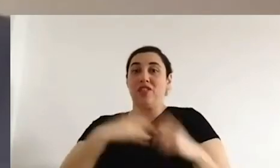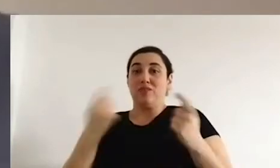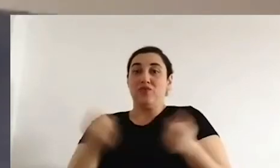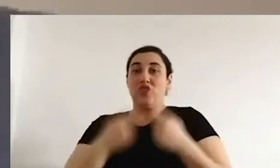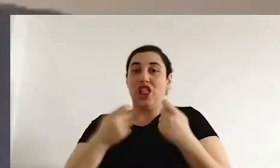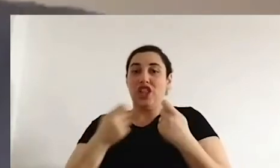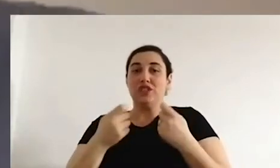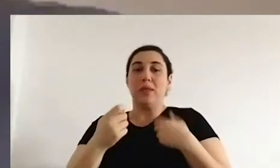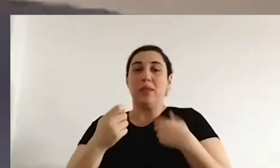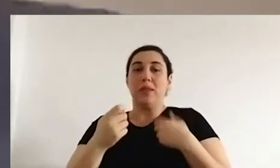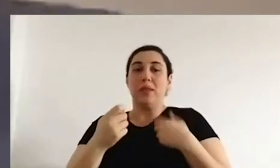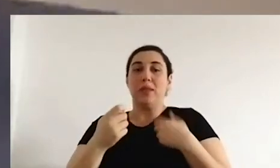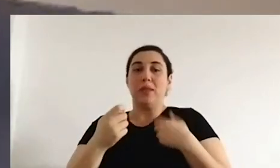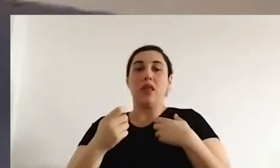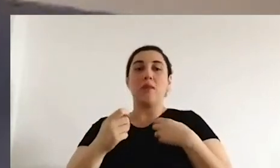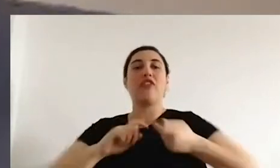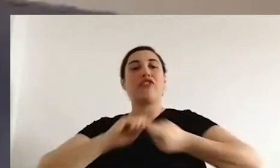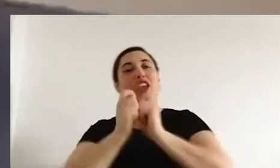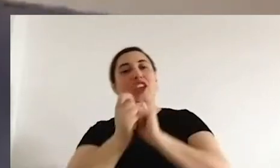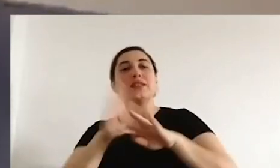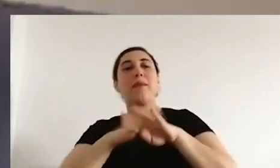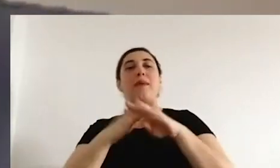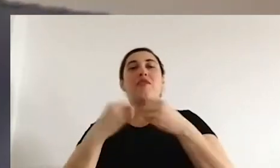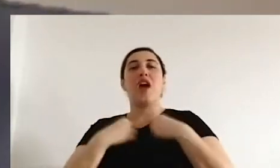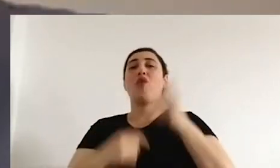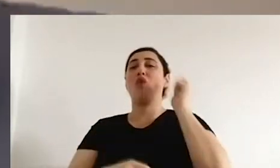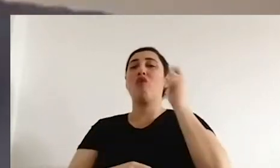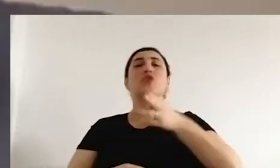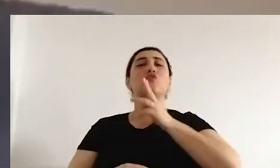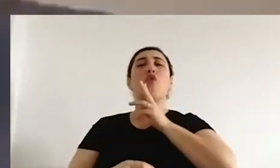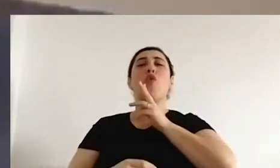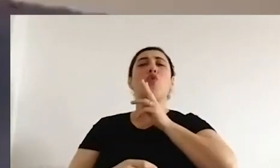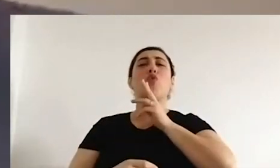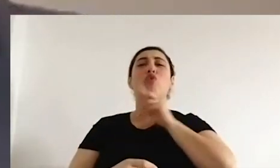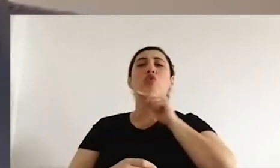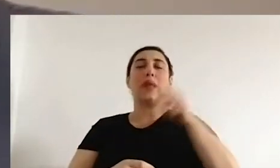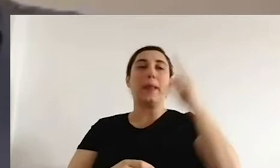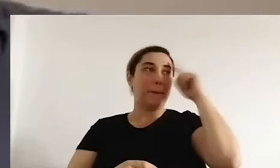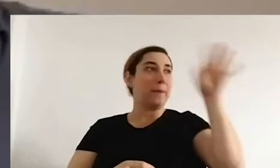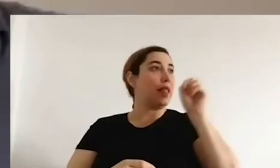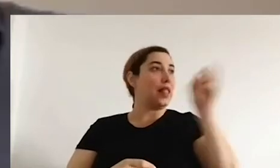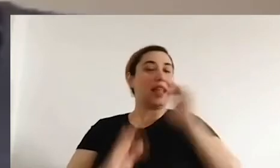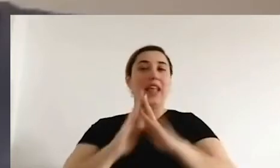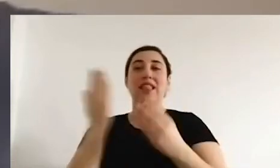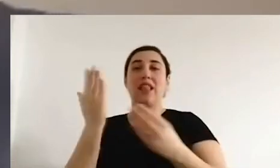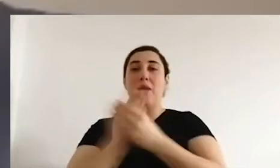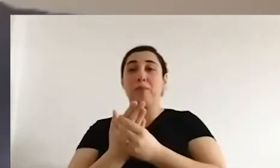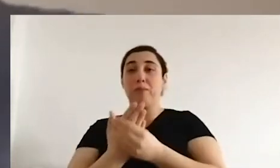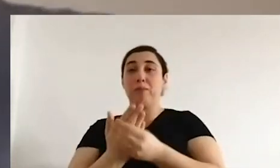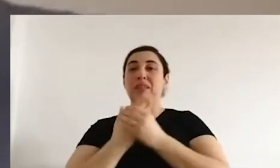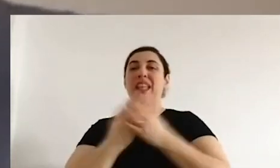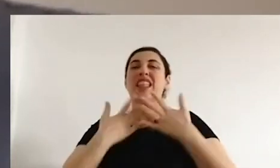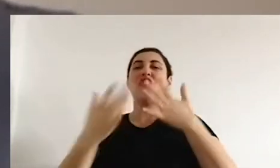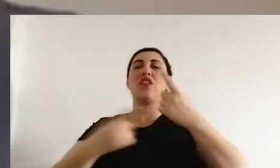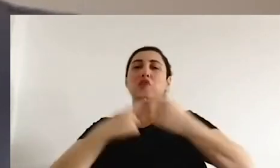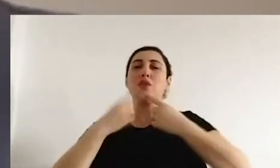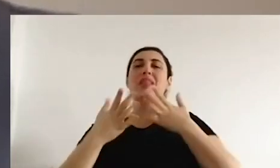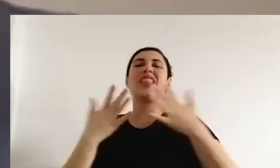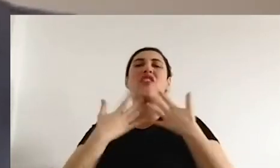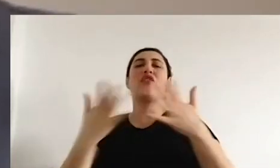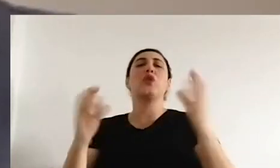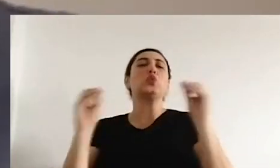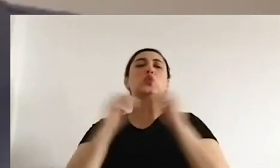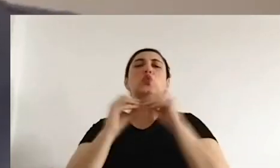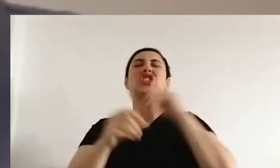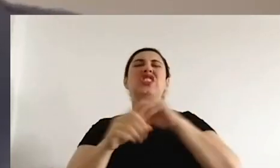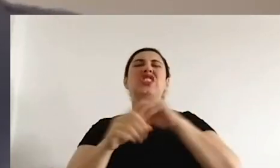good audience and we introduced a book. The book was about the hate speech and that was,